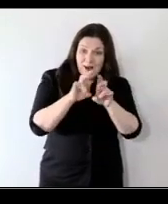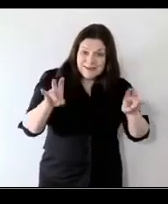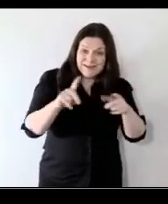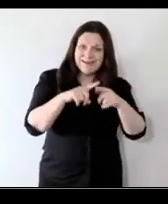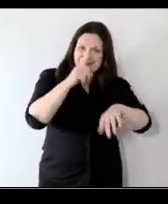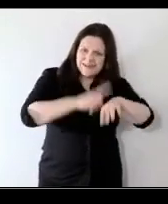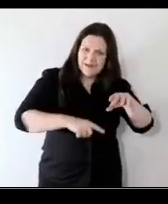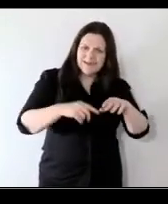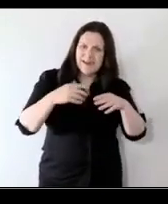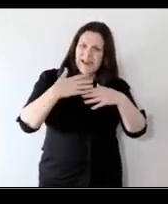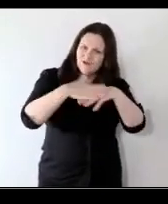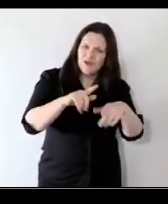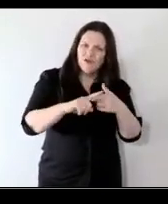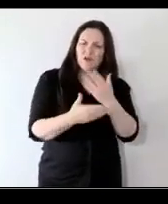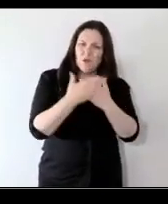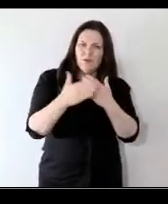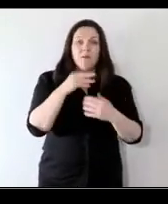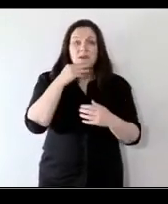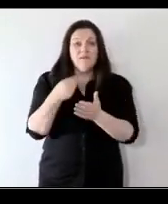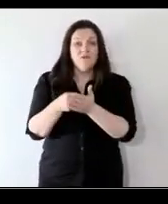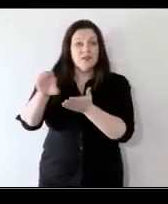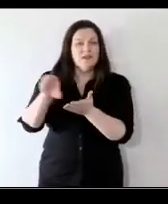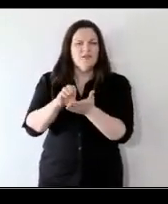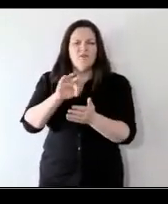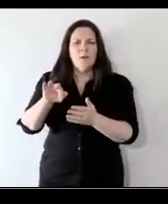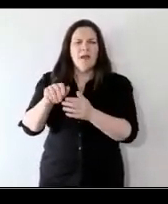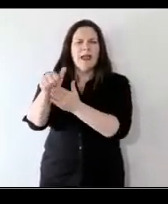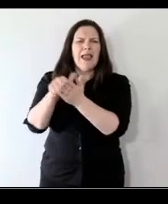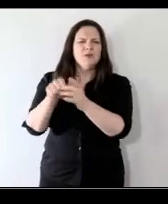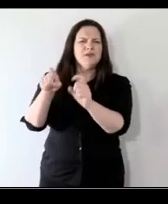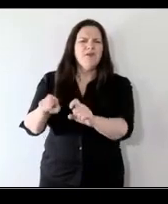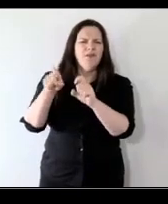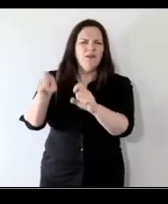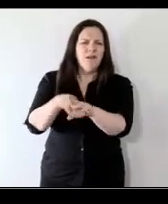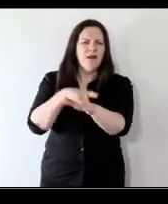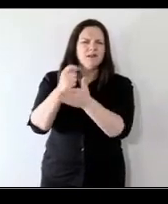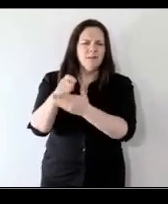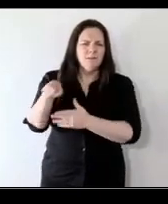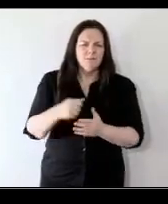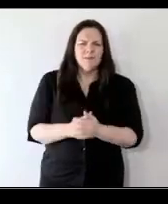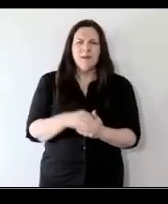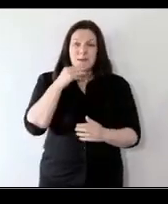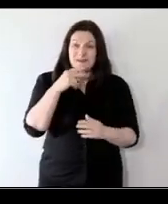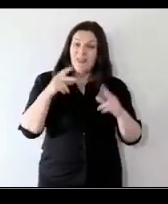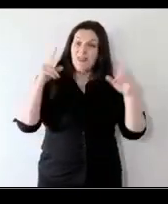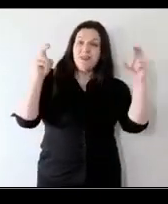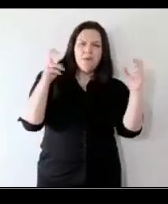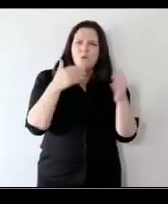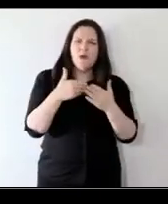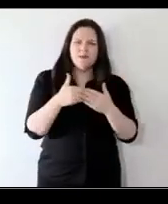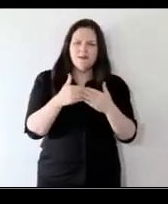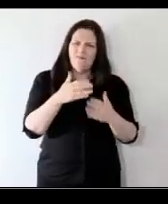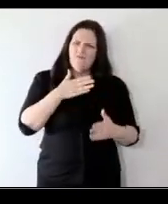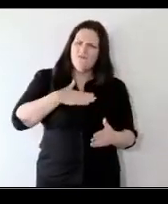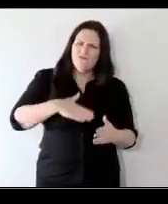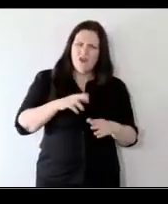and it's funded through the Dormant Accounts. The theme of this year's festival is Fairer Futures and over the next two